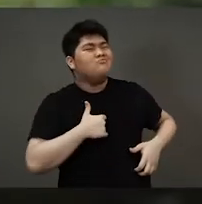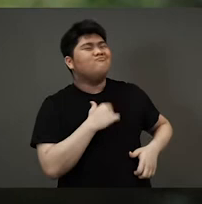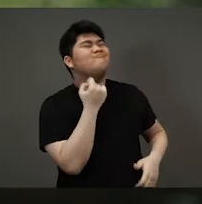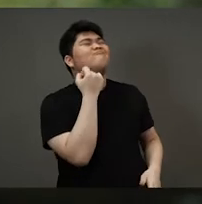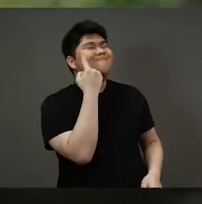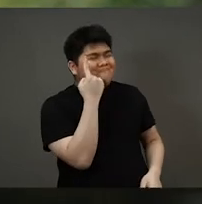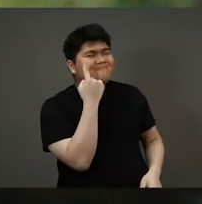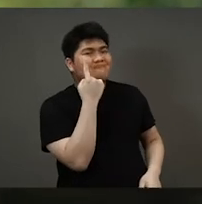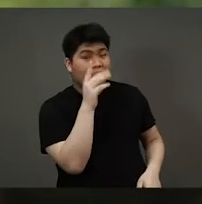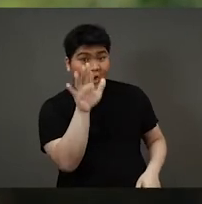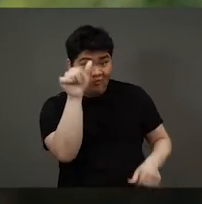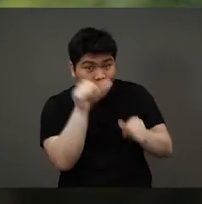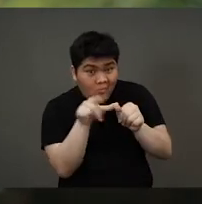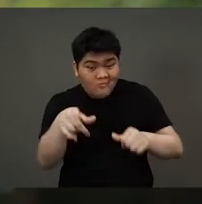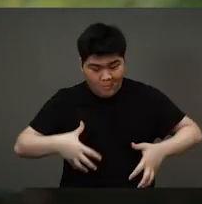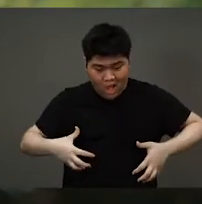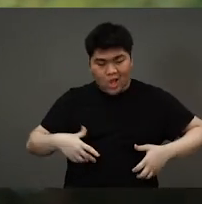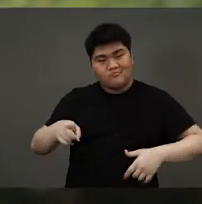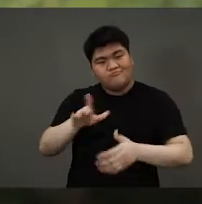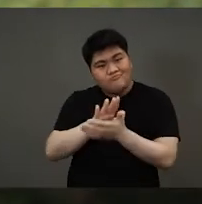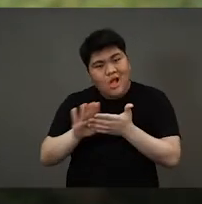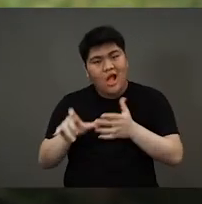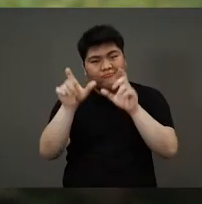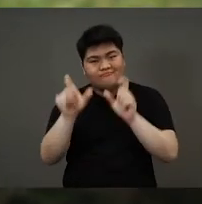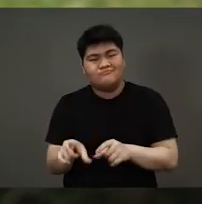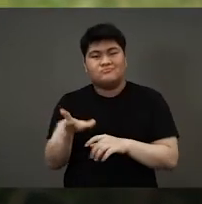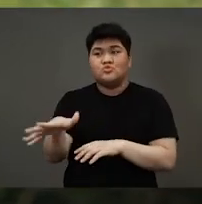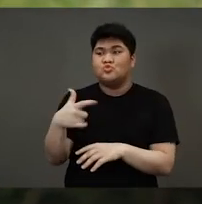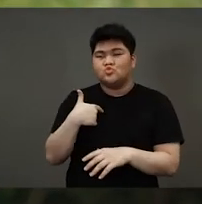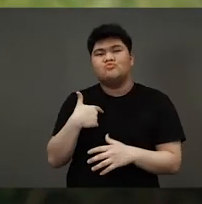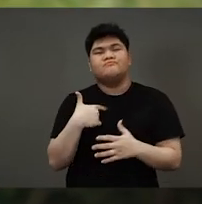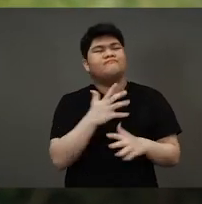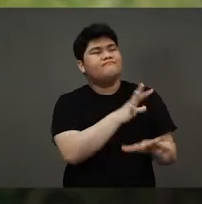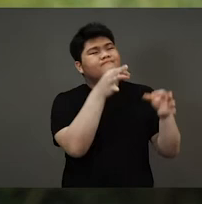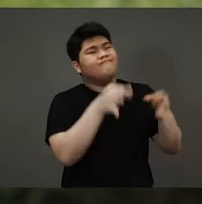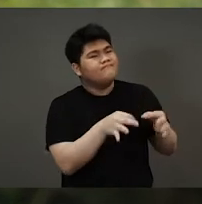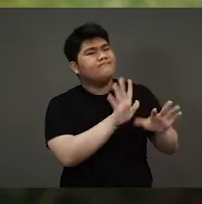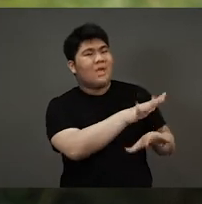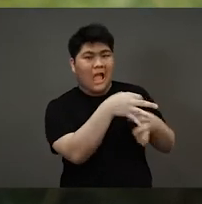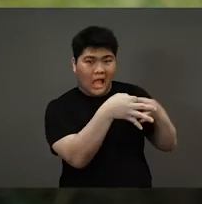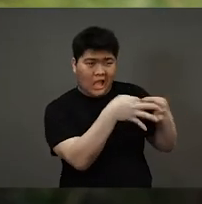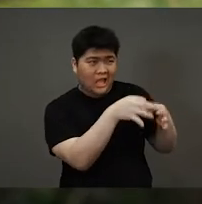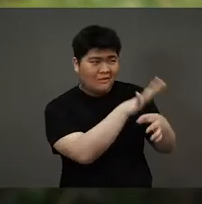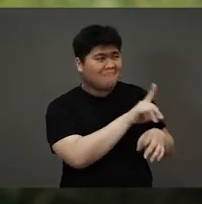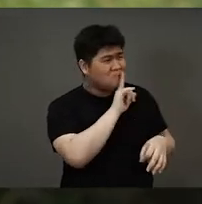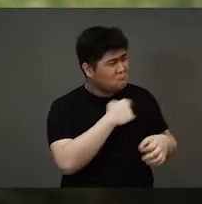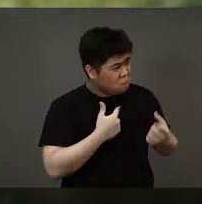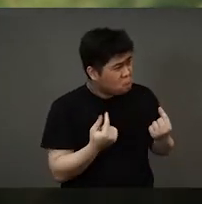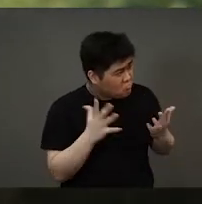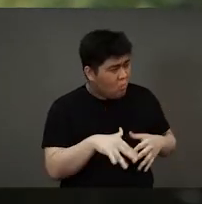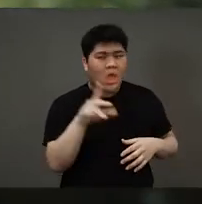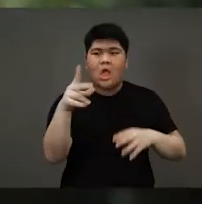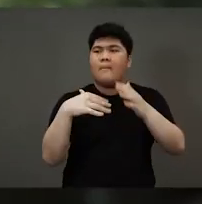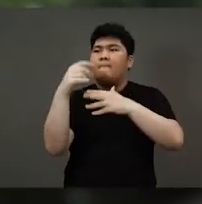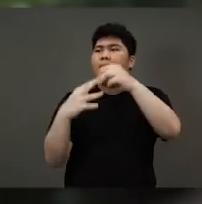happened. And remember, monkey was a kind and gentle creature. So in turn, monkey explained to the mermaid princess that